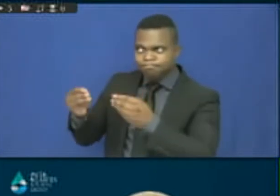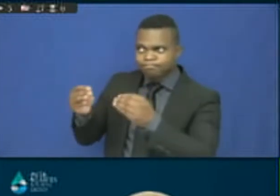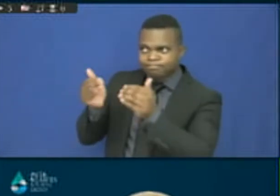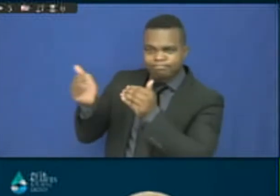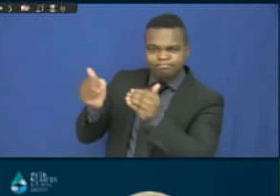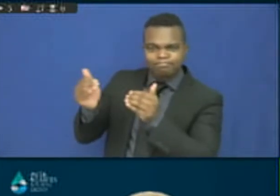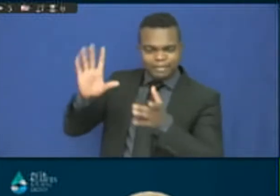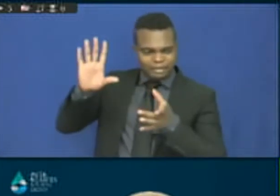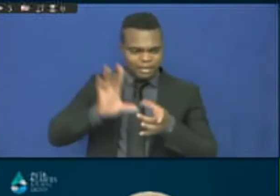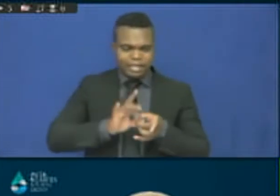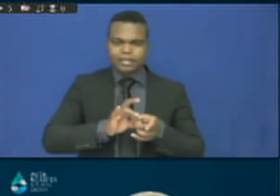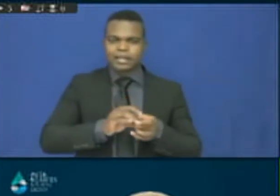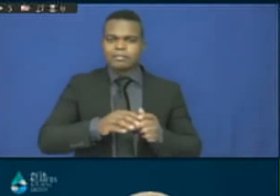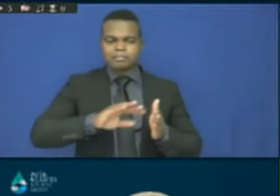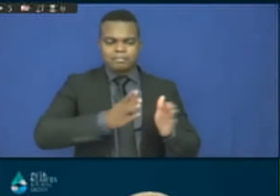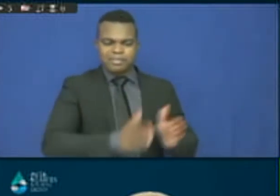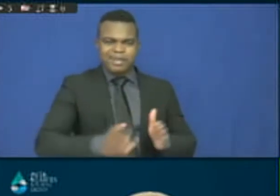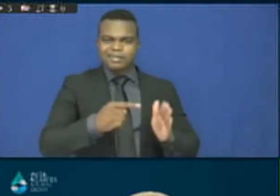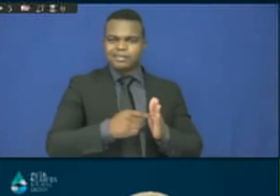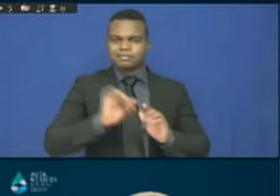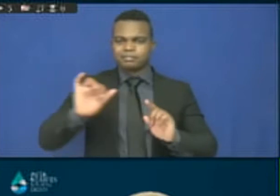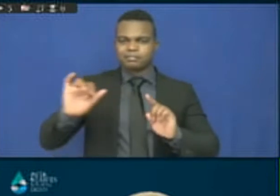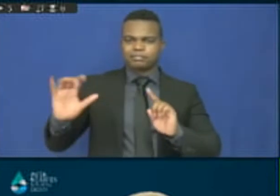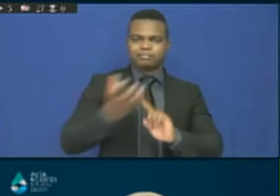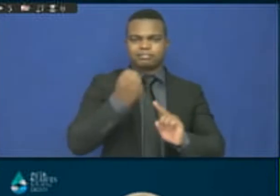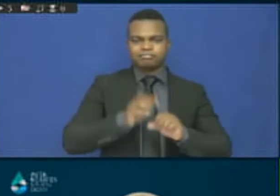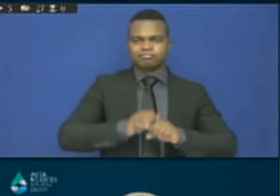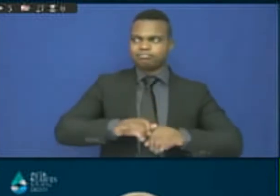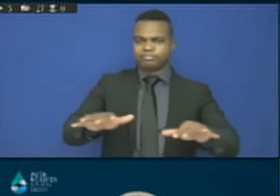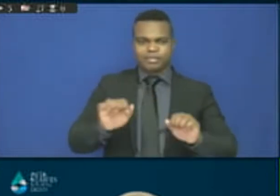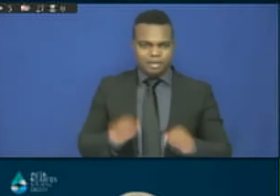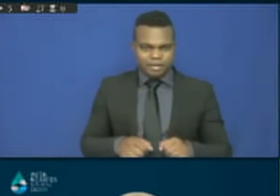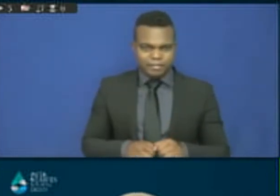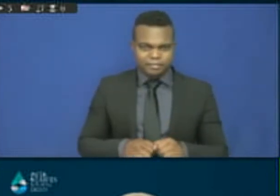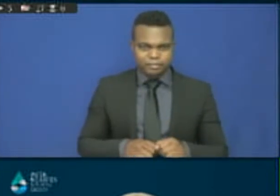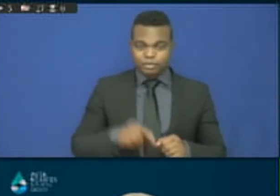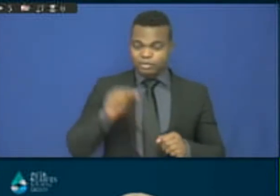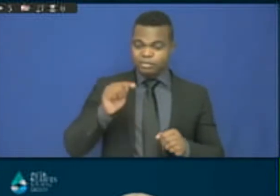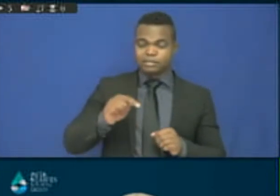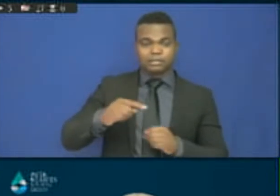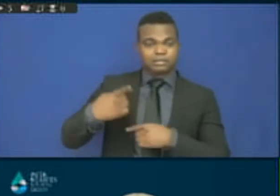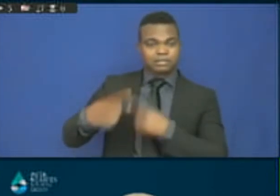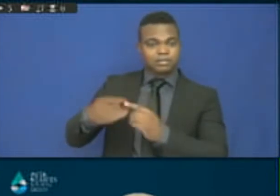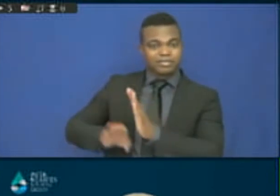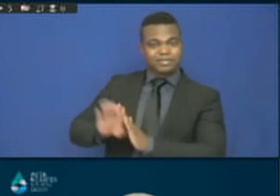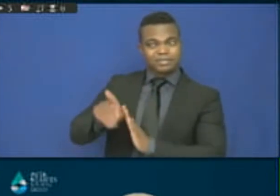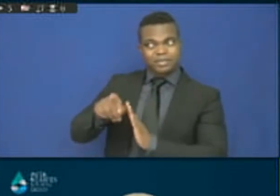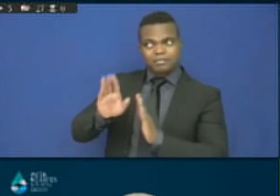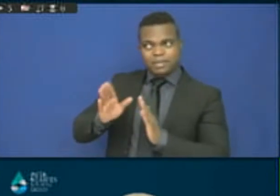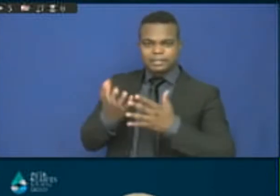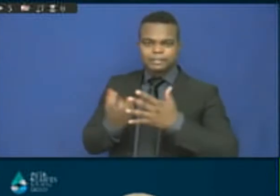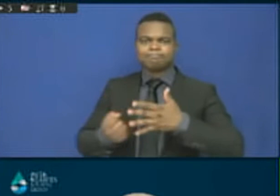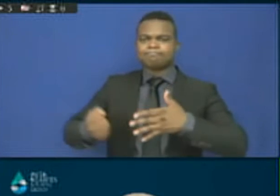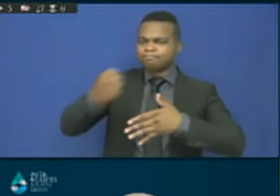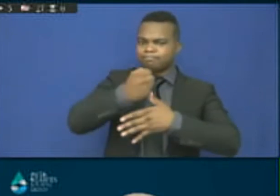and prioritizing implementation of our infrastructure and basic services plans in a